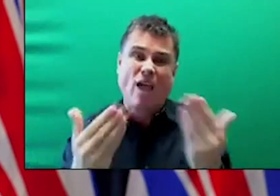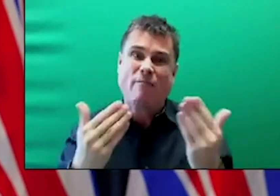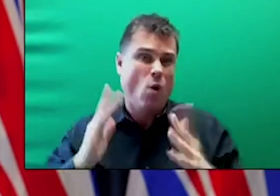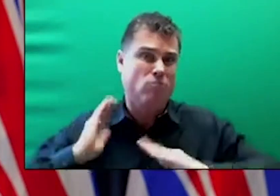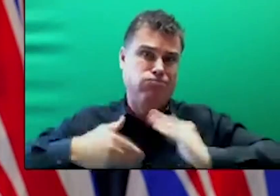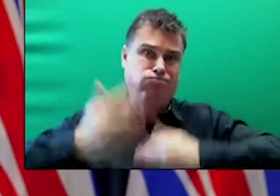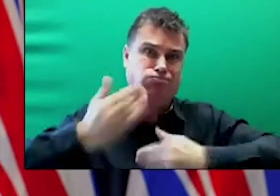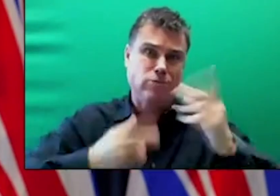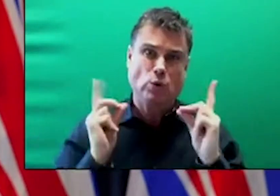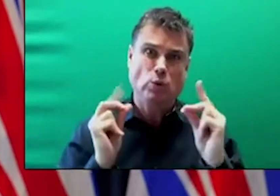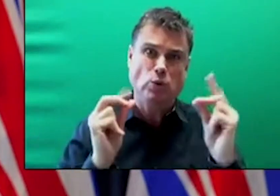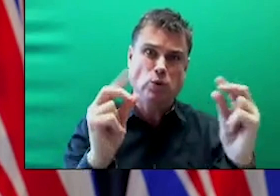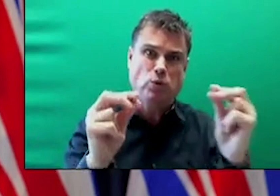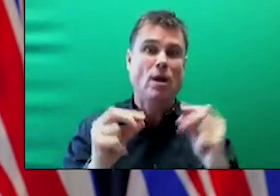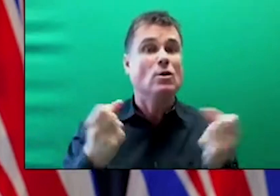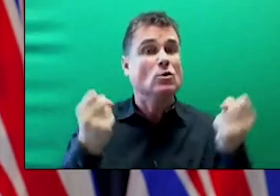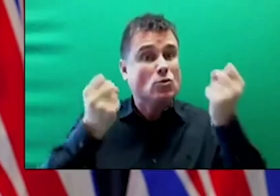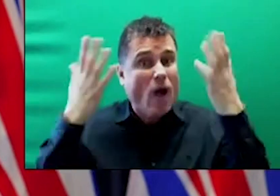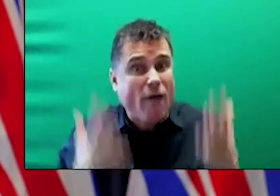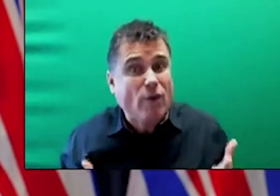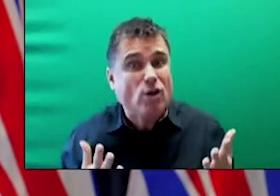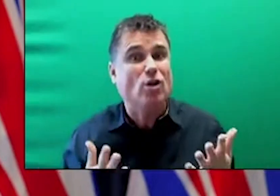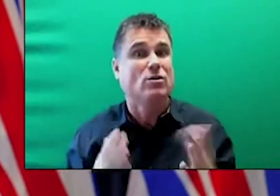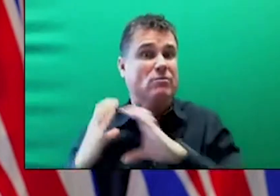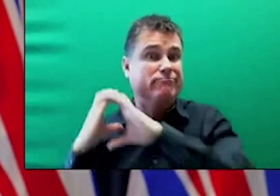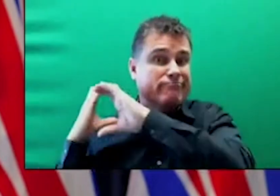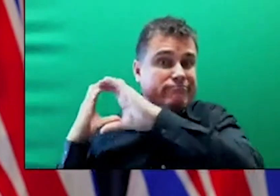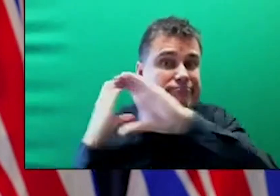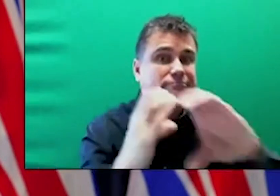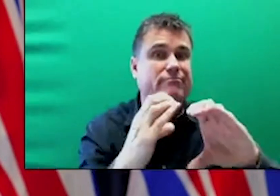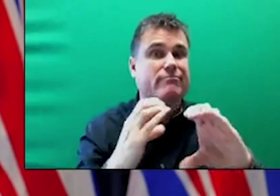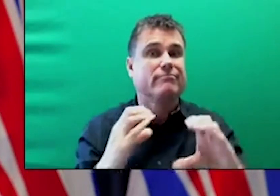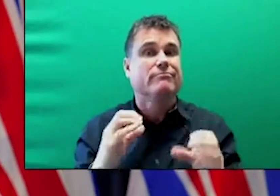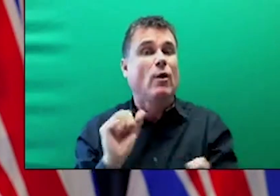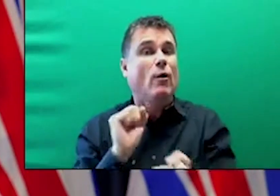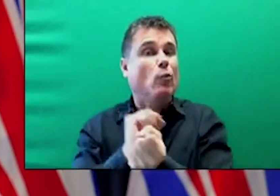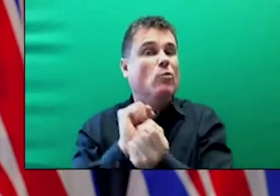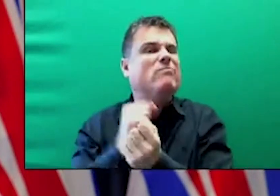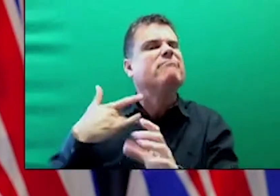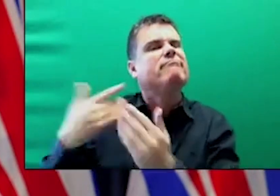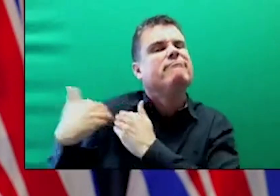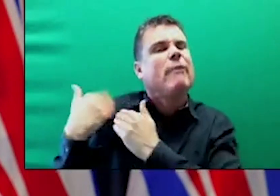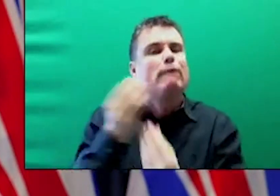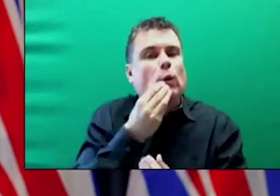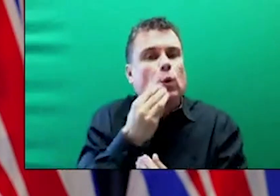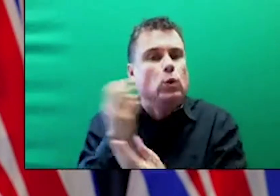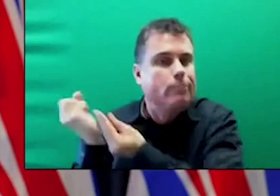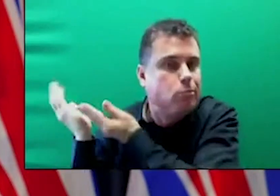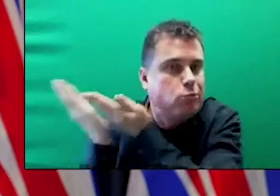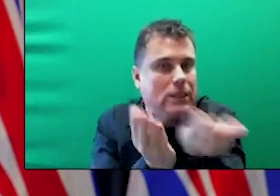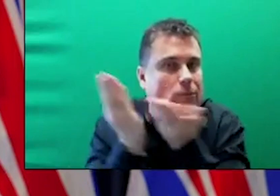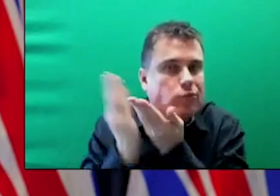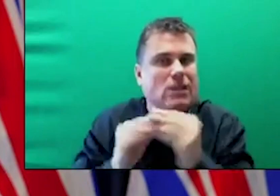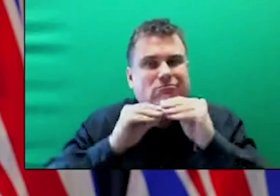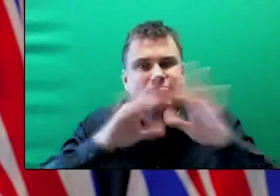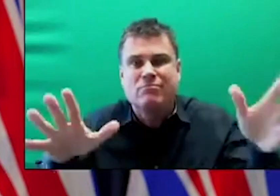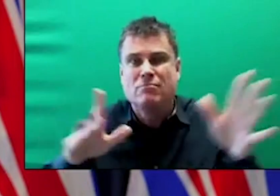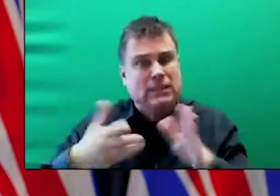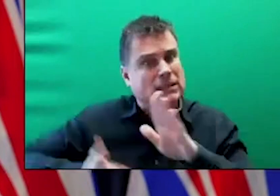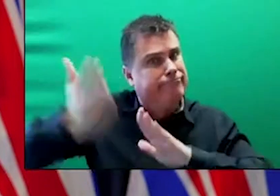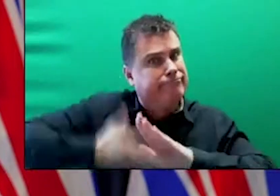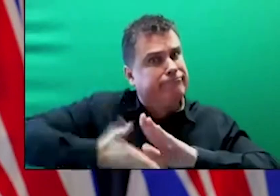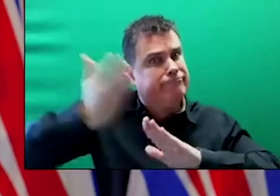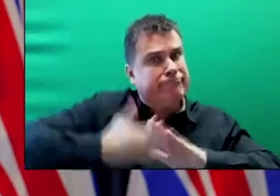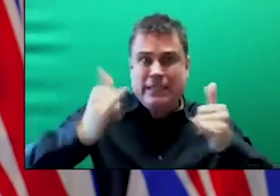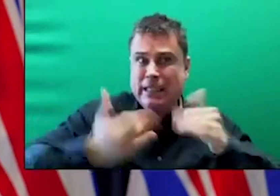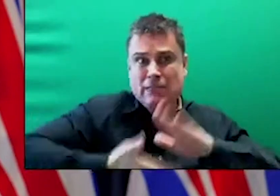those examples. But for now, I'm pretty satisfied with the effort that's been put in, without a doubt. And there will be examples over time. And